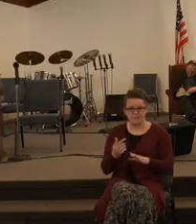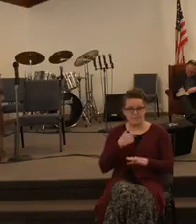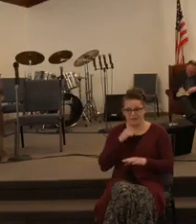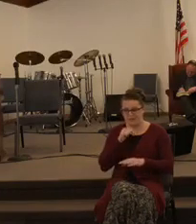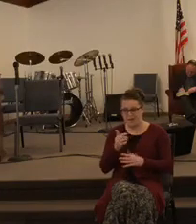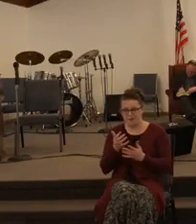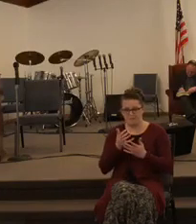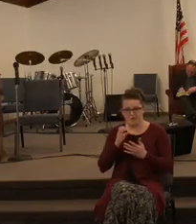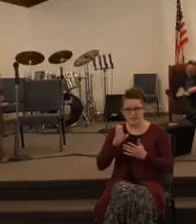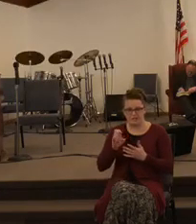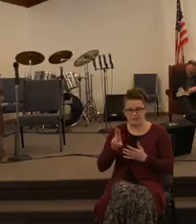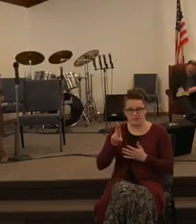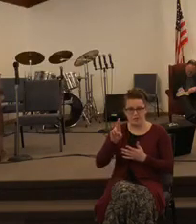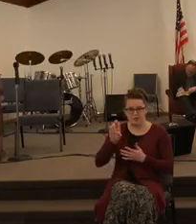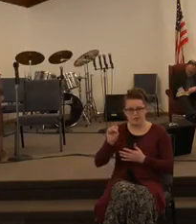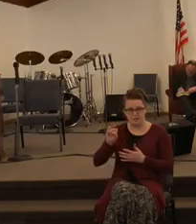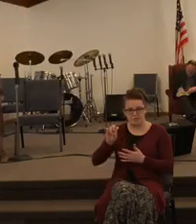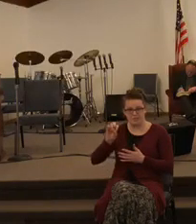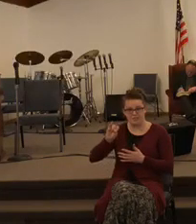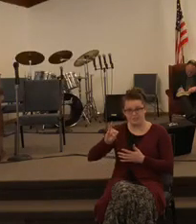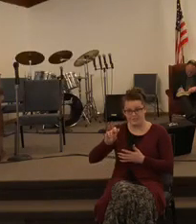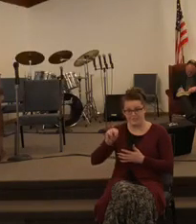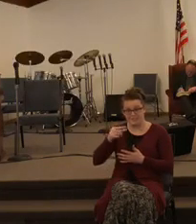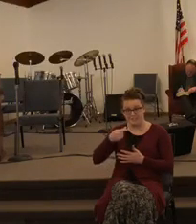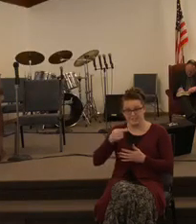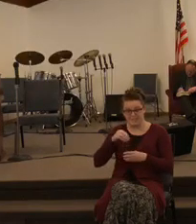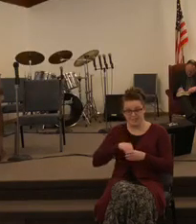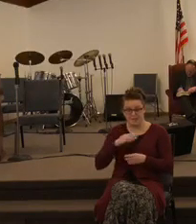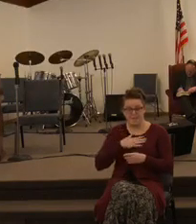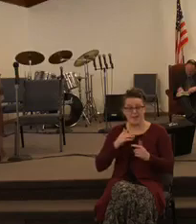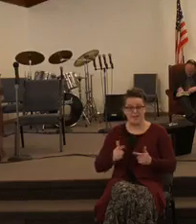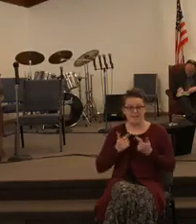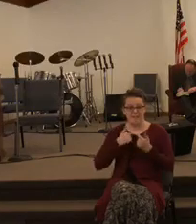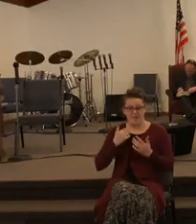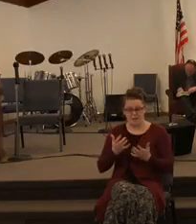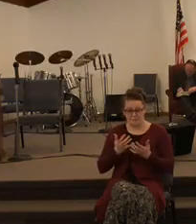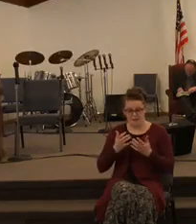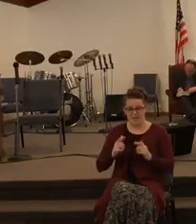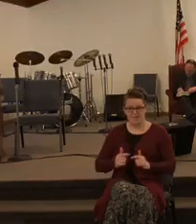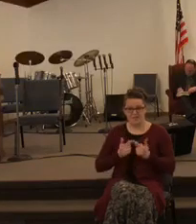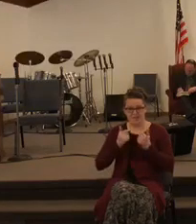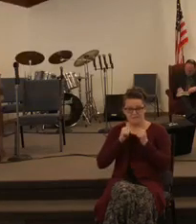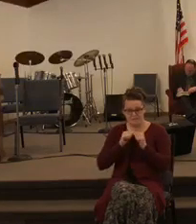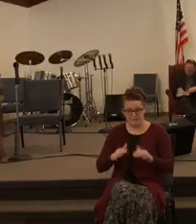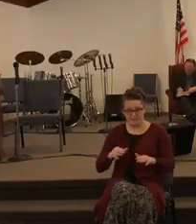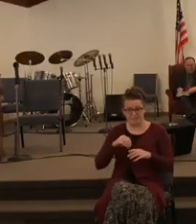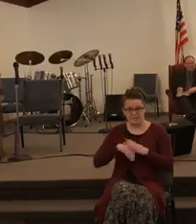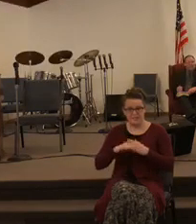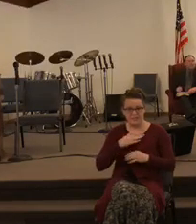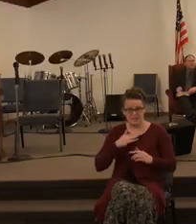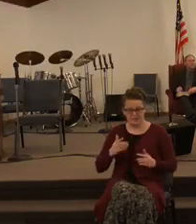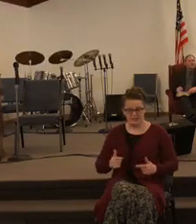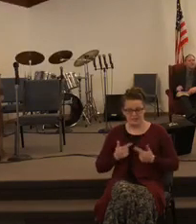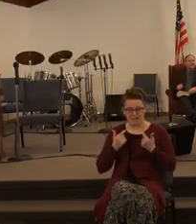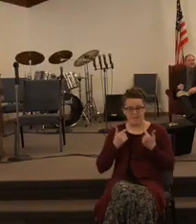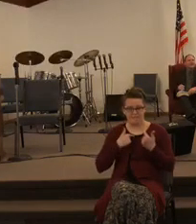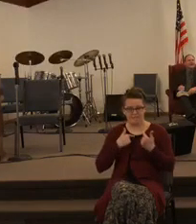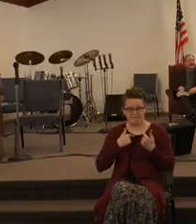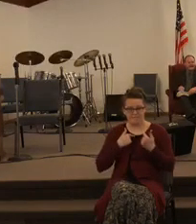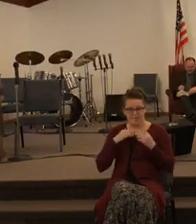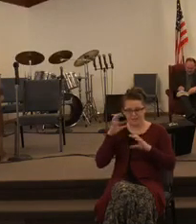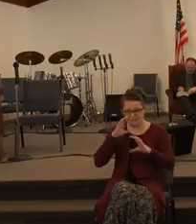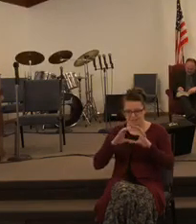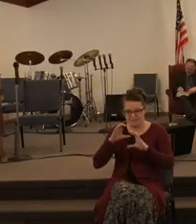cursing in my life I want to prepare for life I want to prepare for blessing so that's what I have sought out in my